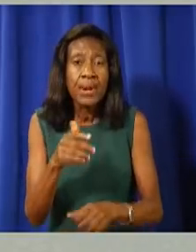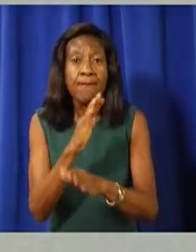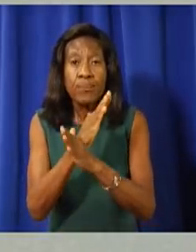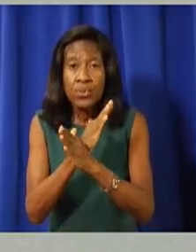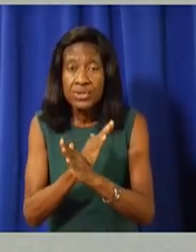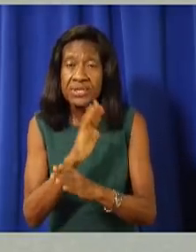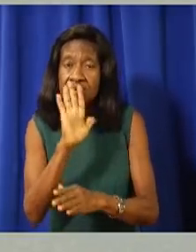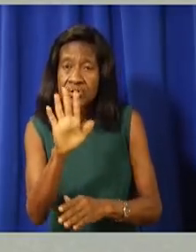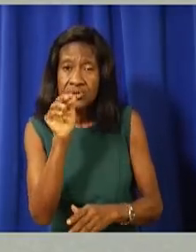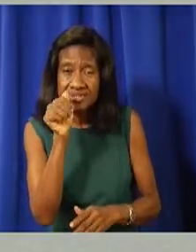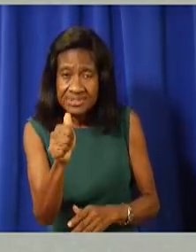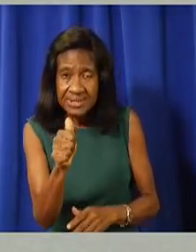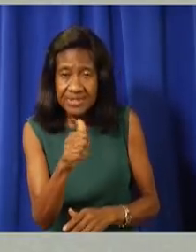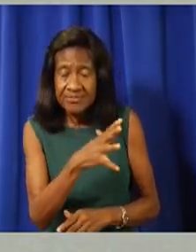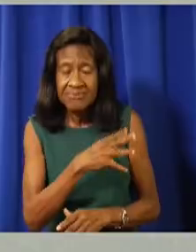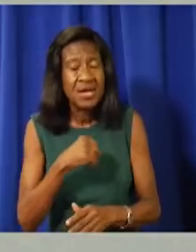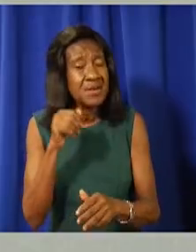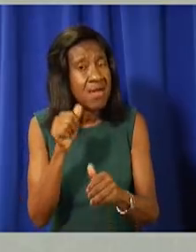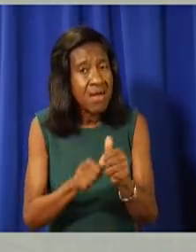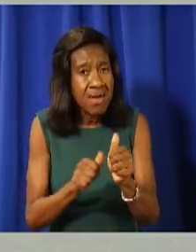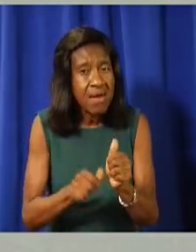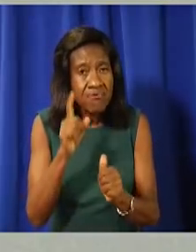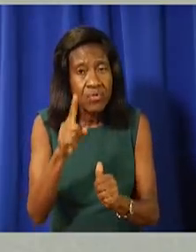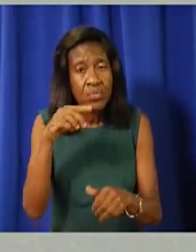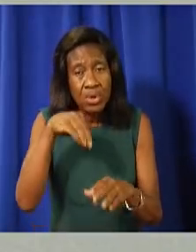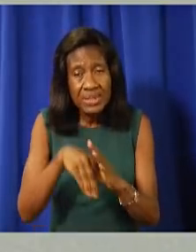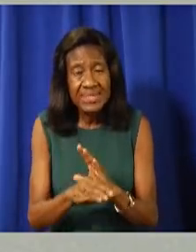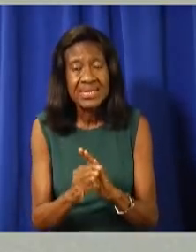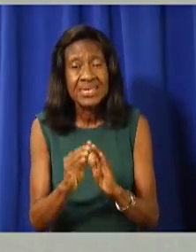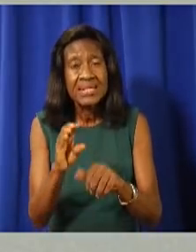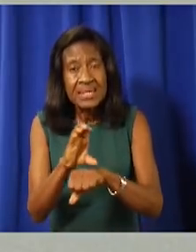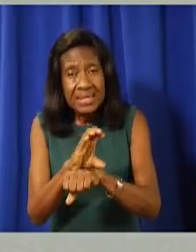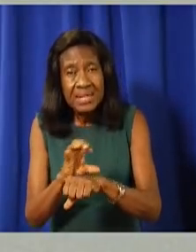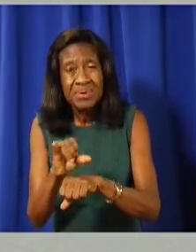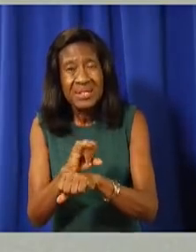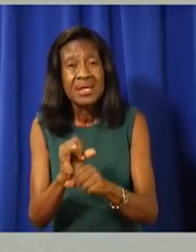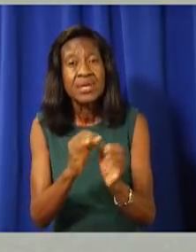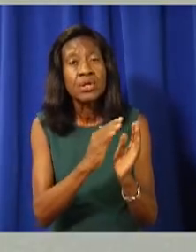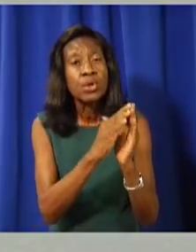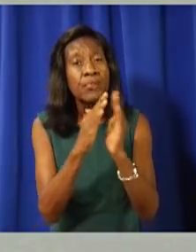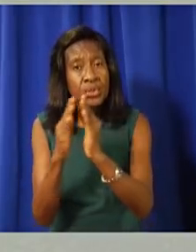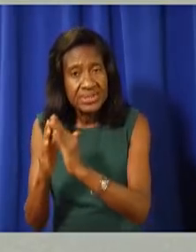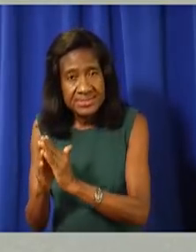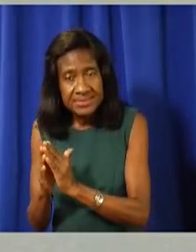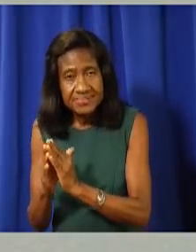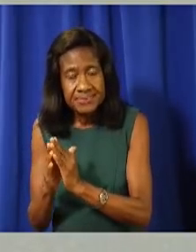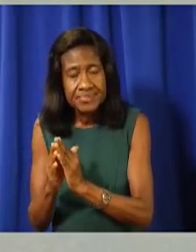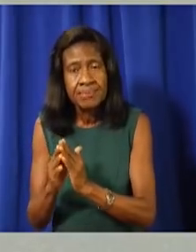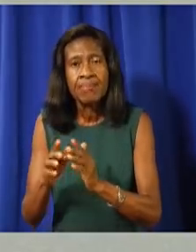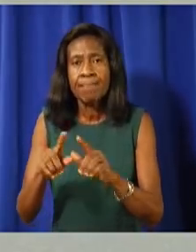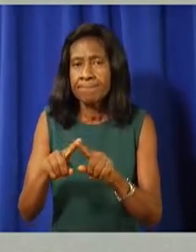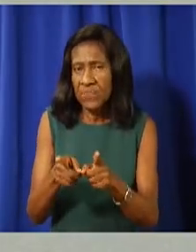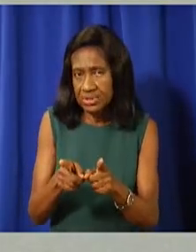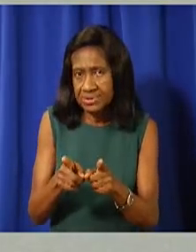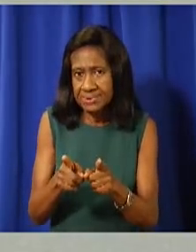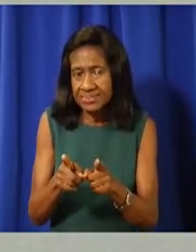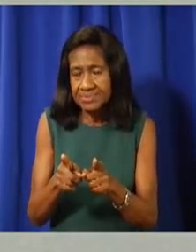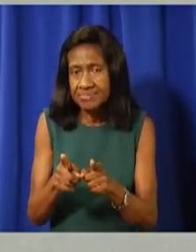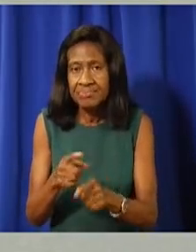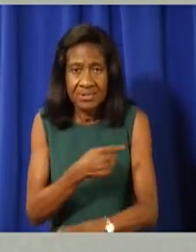community and our country. But you know, getting vaccinated goes a lot further than that.